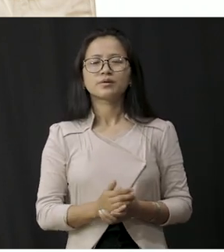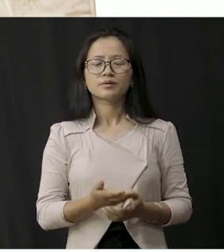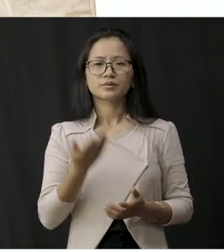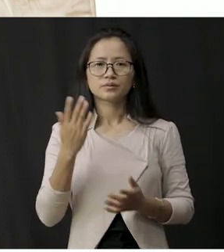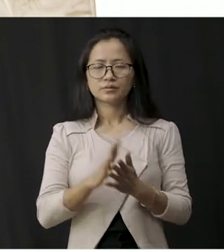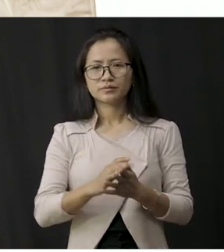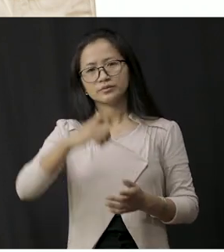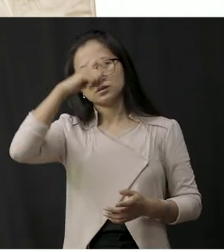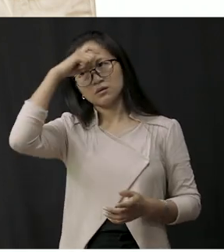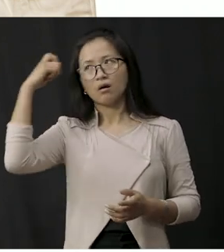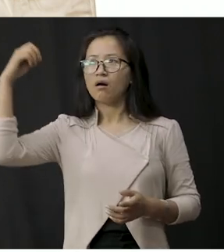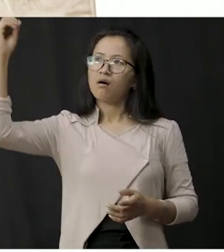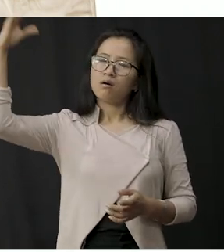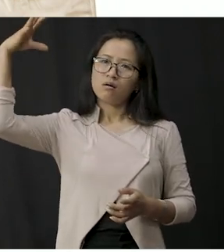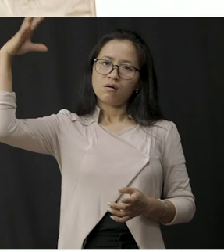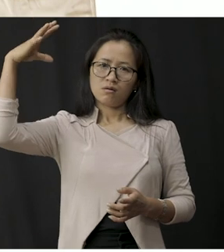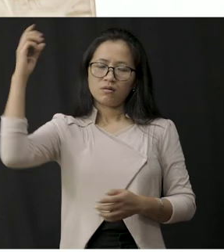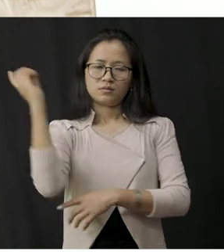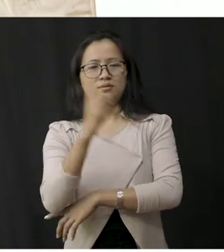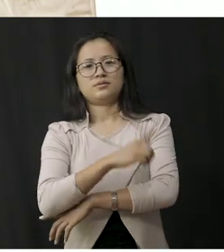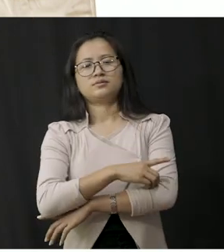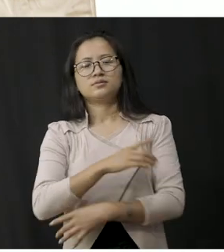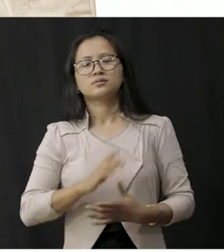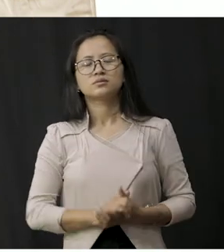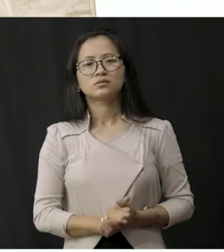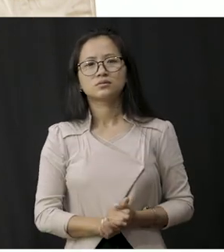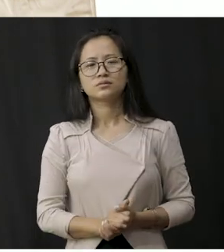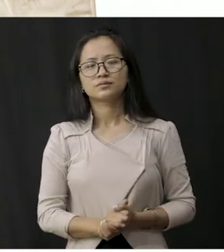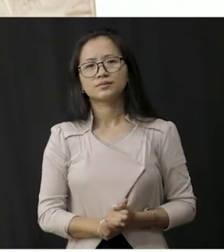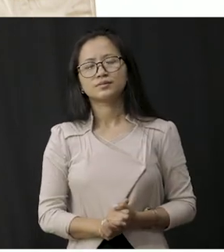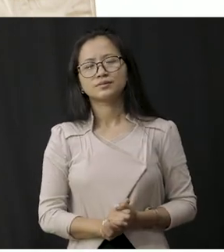sunny days okay that means during summer